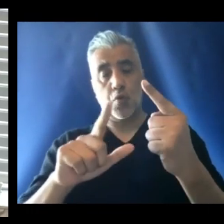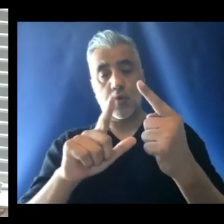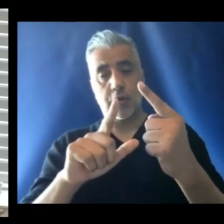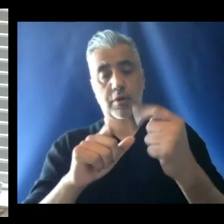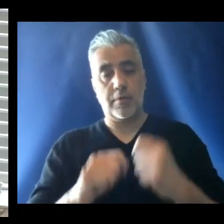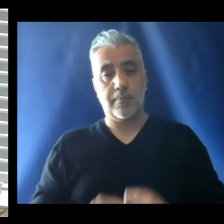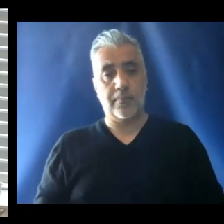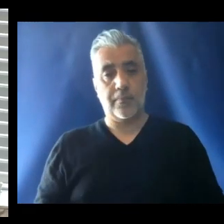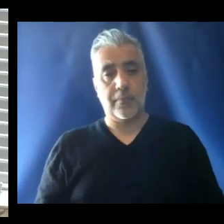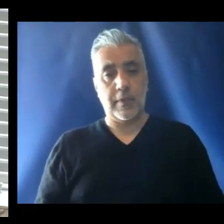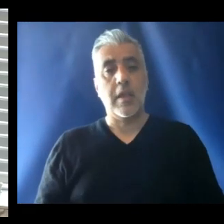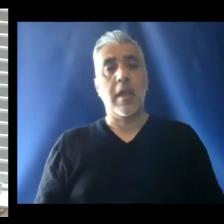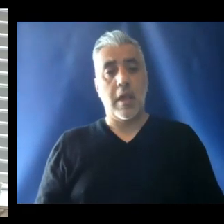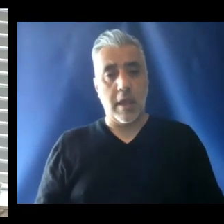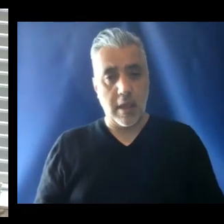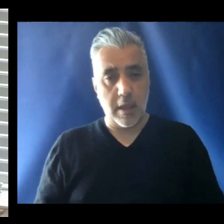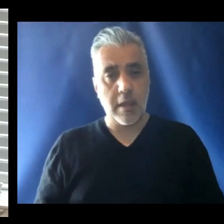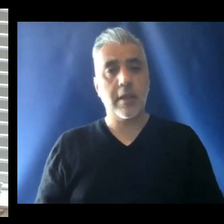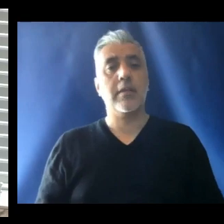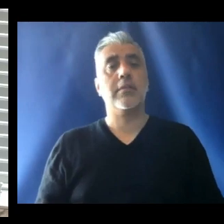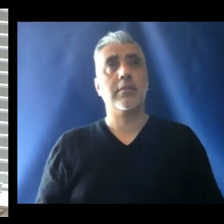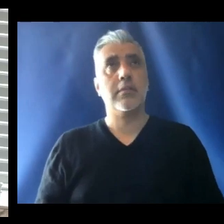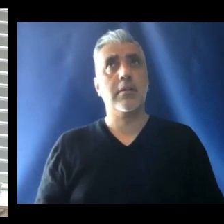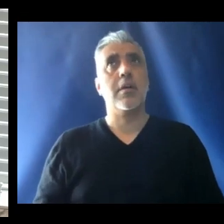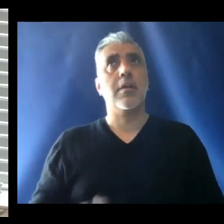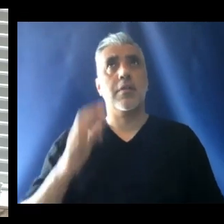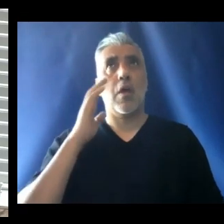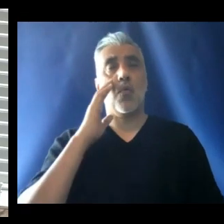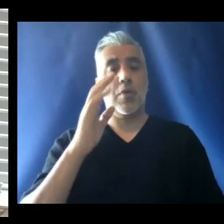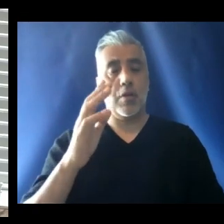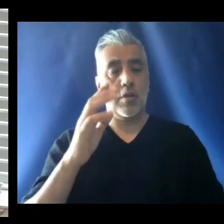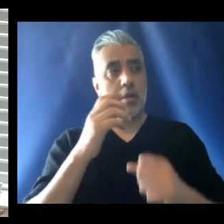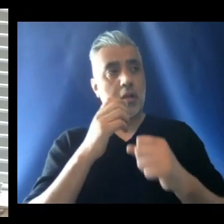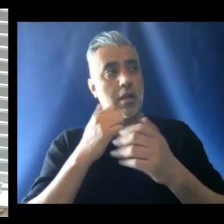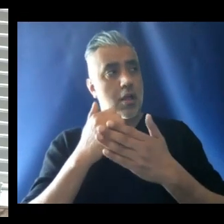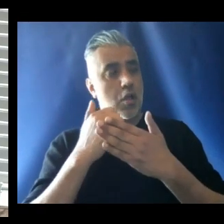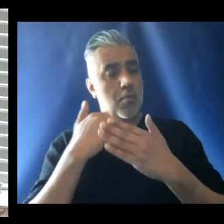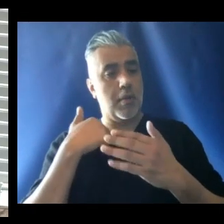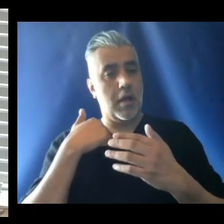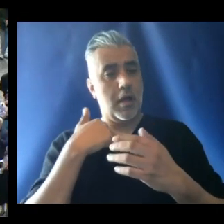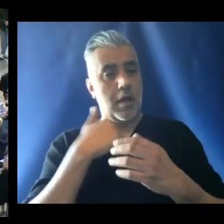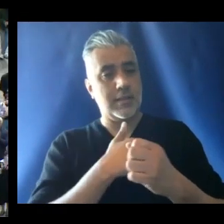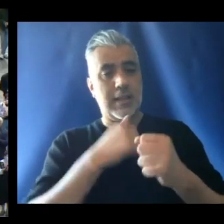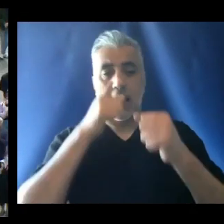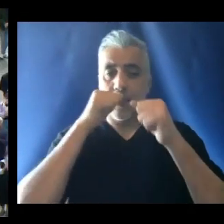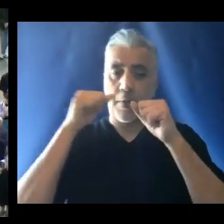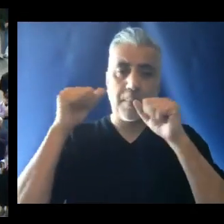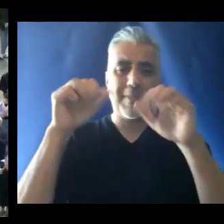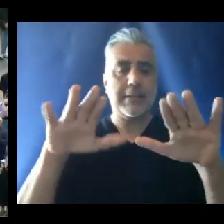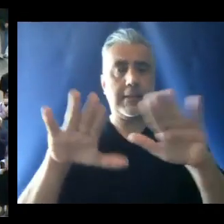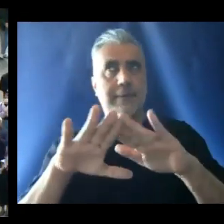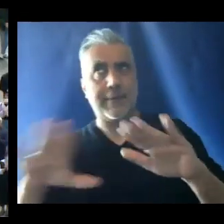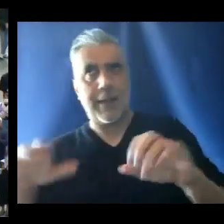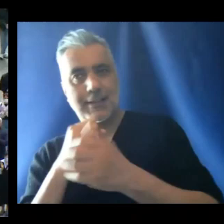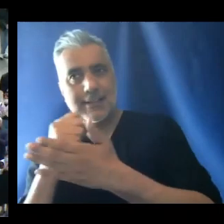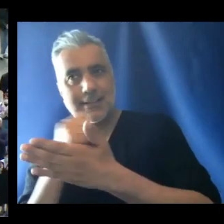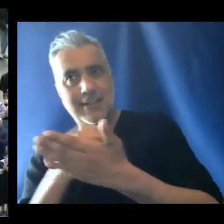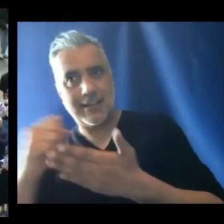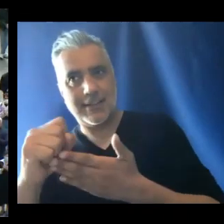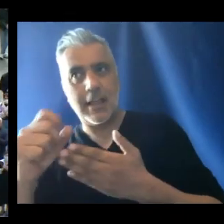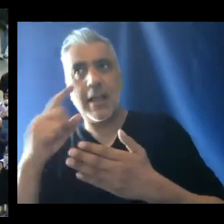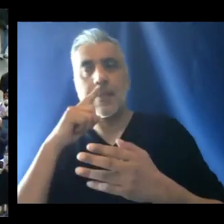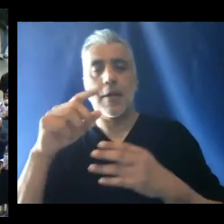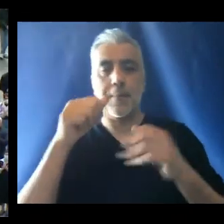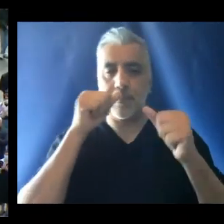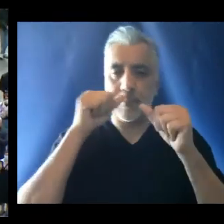that we too may serve our brothers and sisters. Actually, they are blessed, not saints. They are not canonized. They were